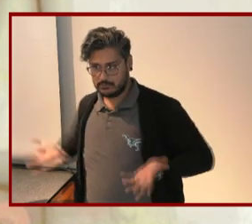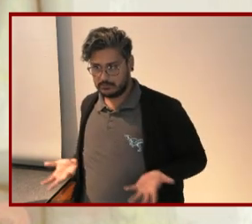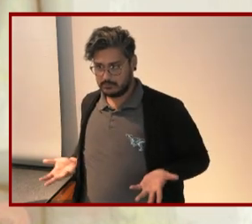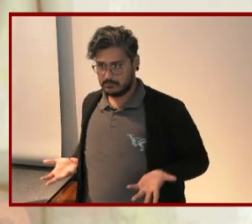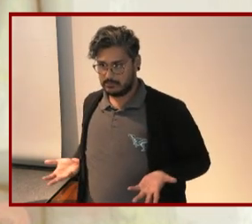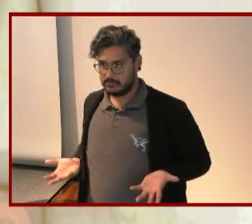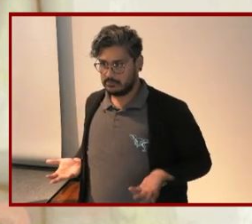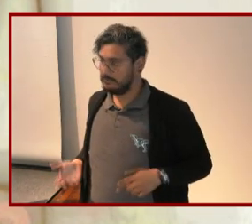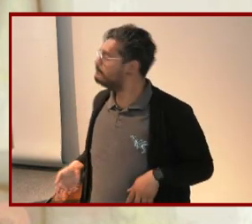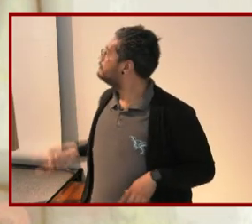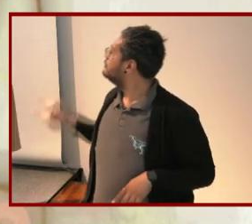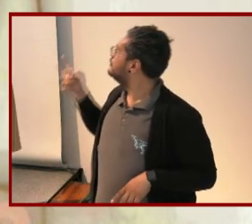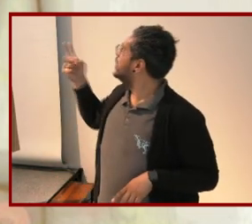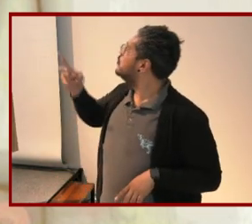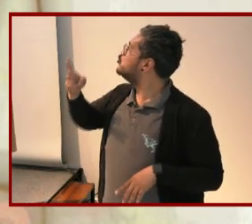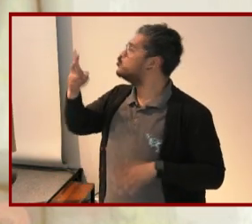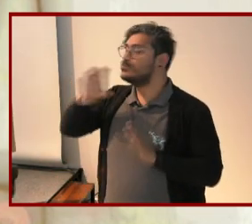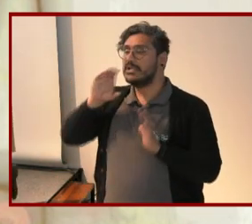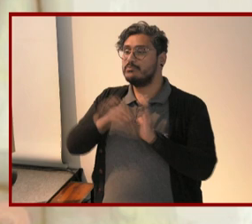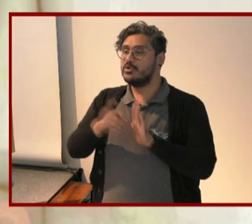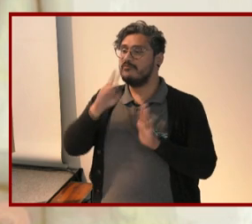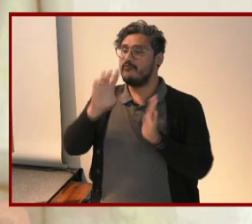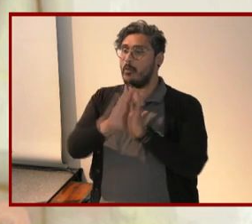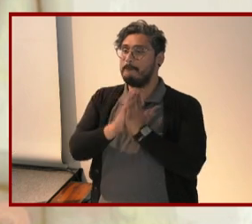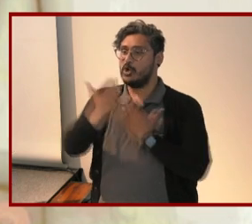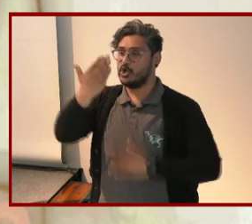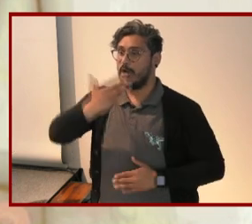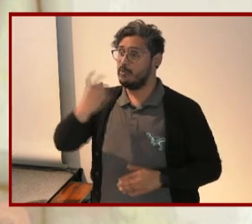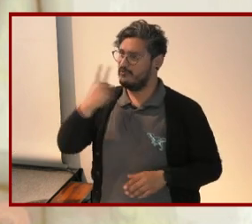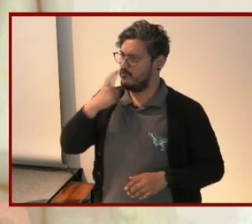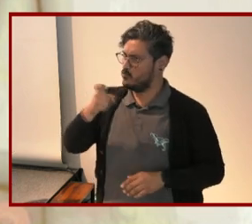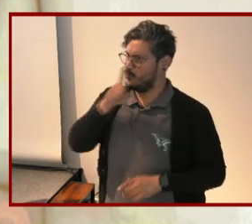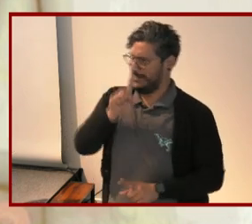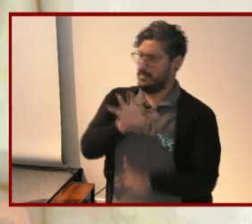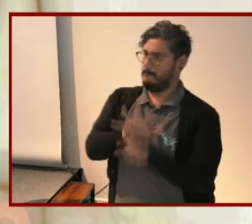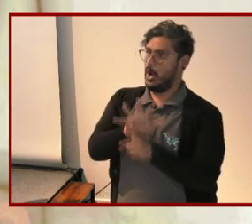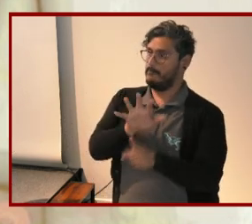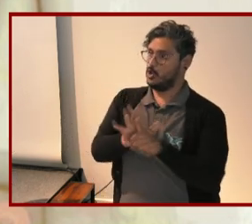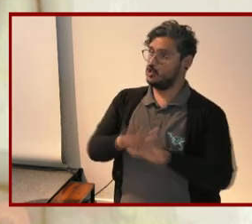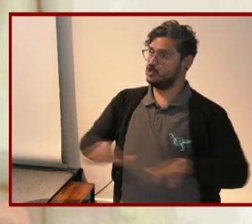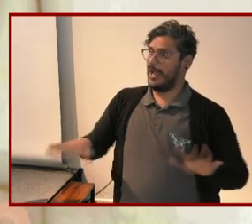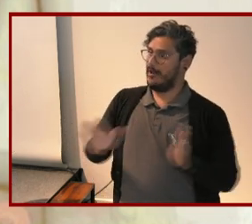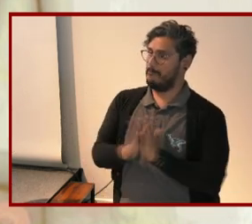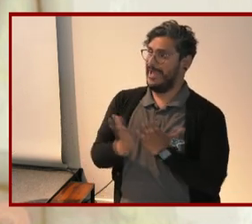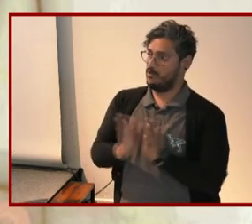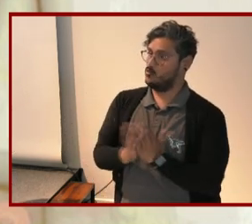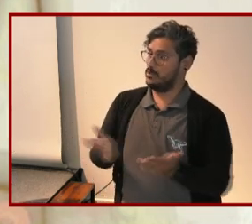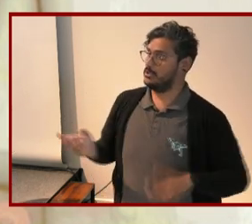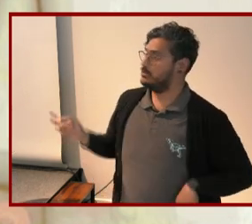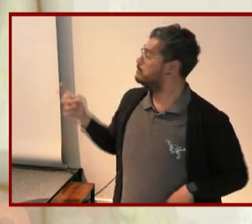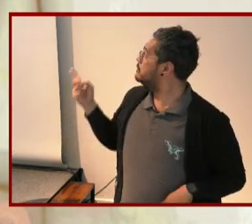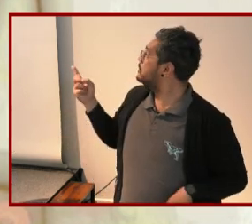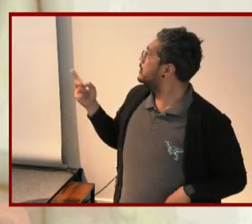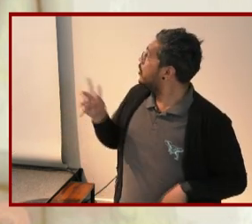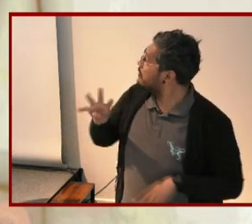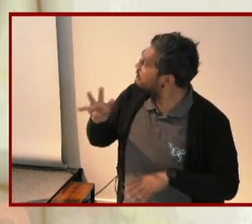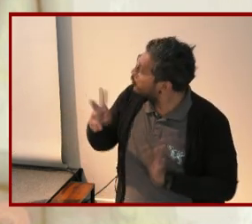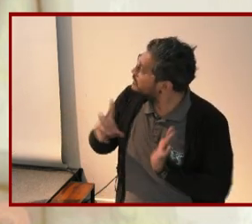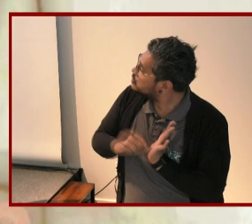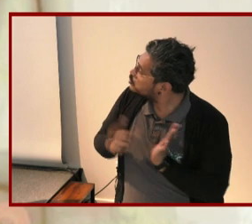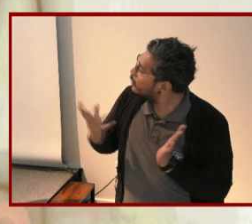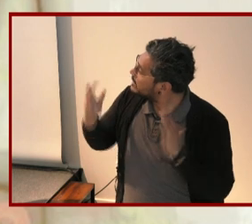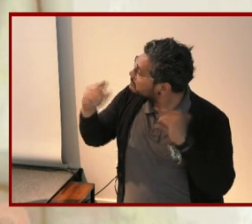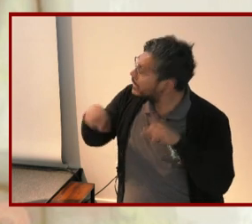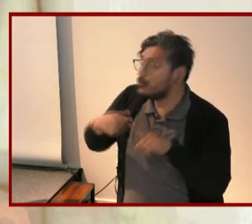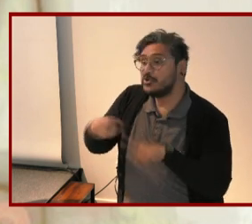on the screen are two images of book covers from hugely popular child rearing manuals the fourth edition of what to expect when